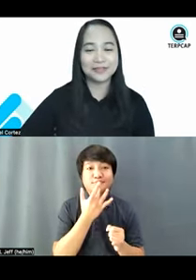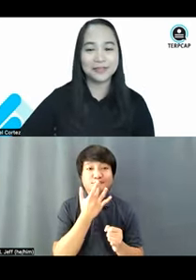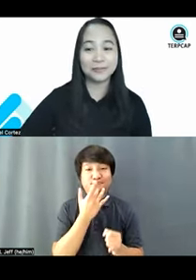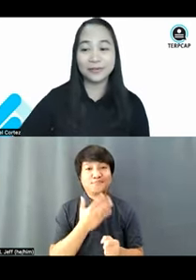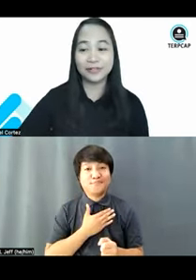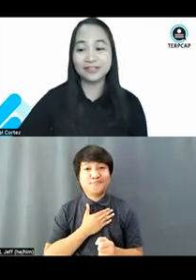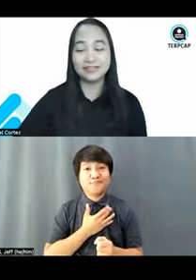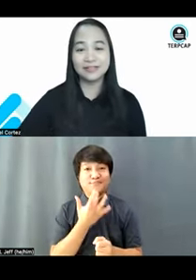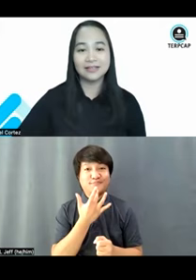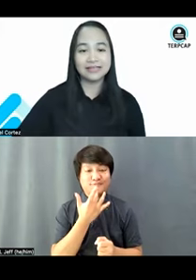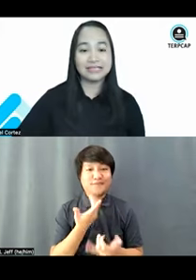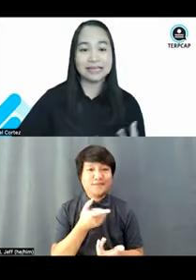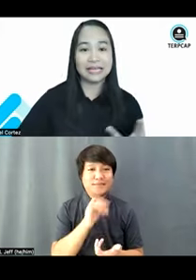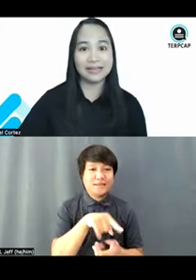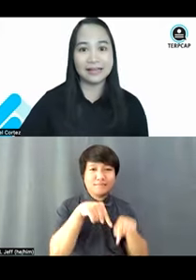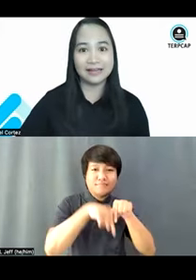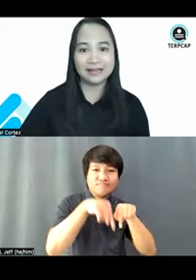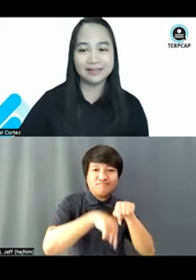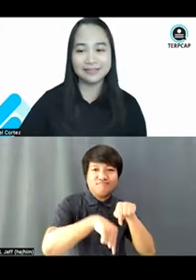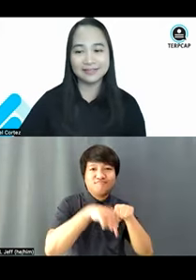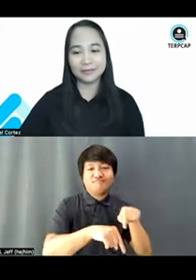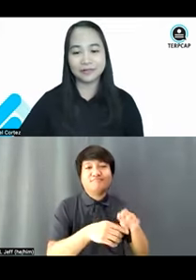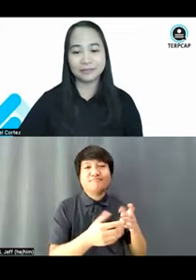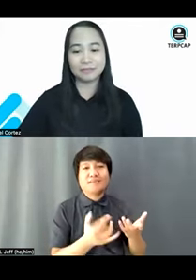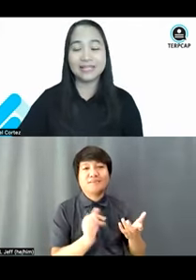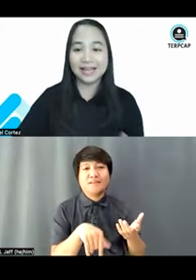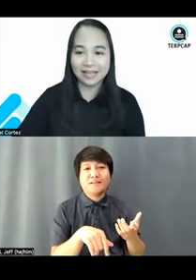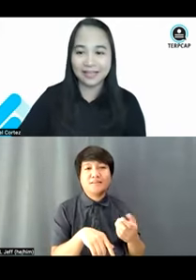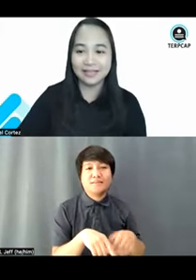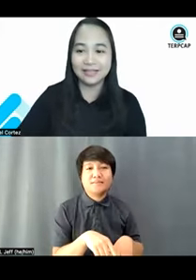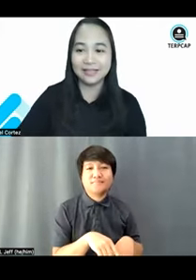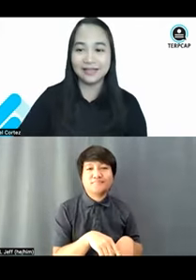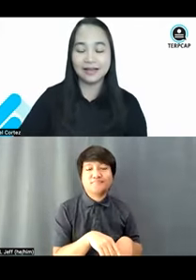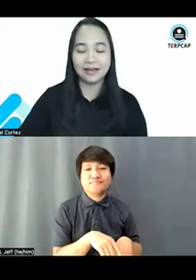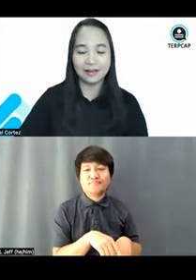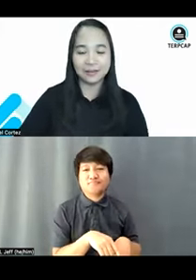crippled, iika-ika, or filay.